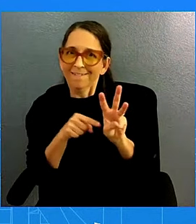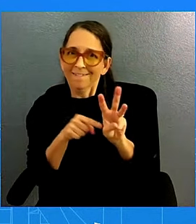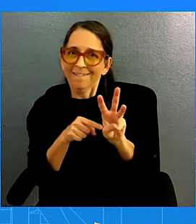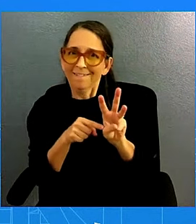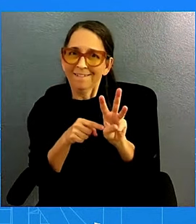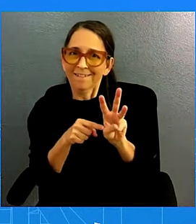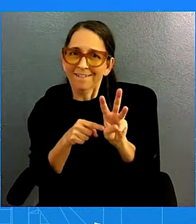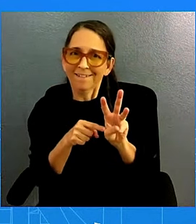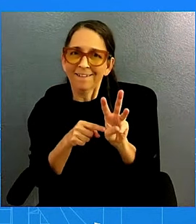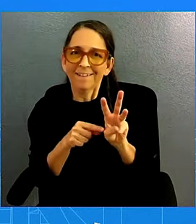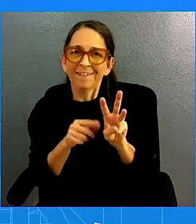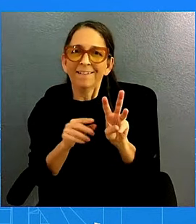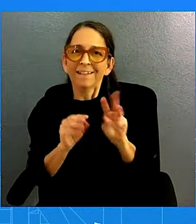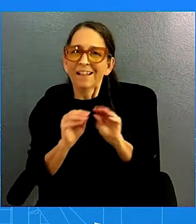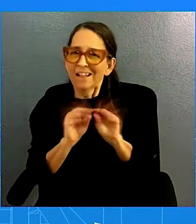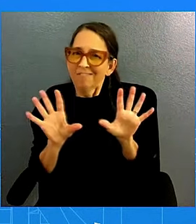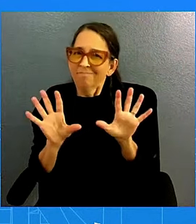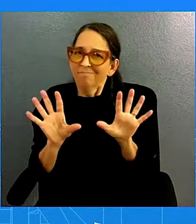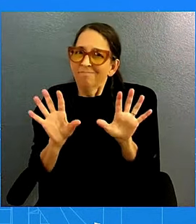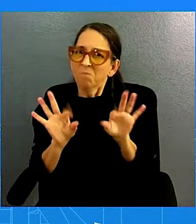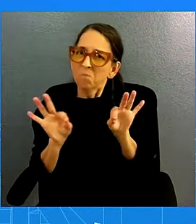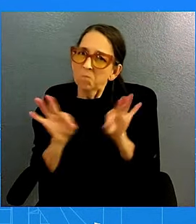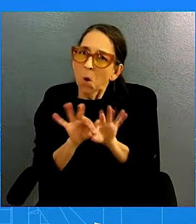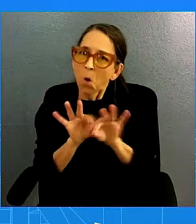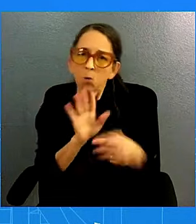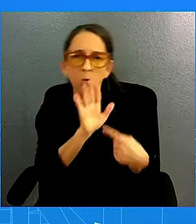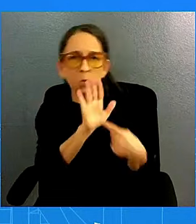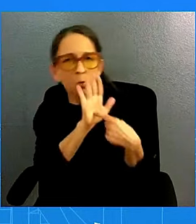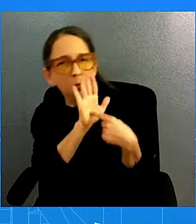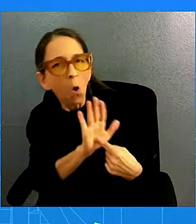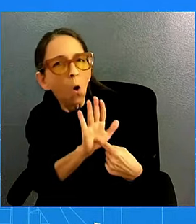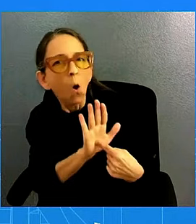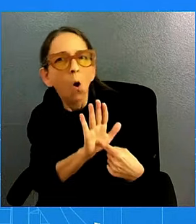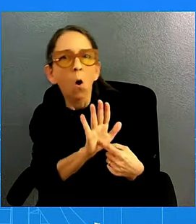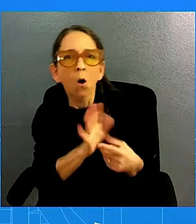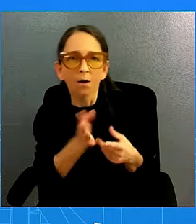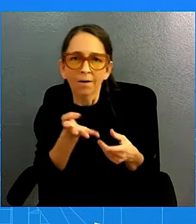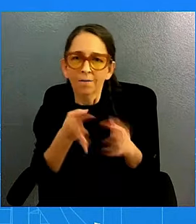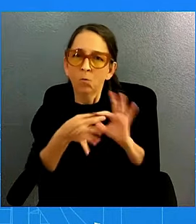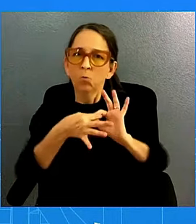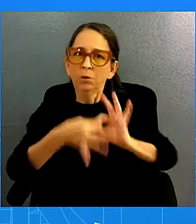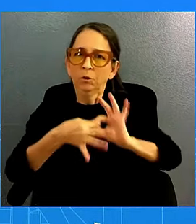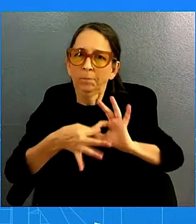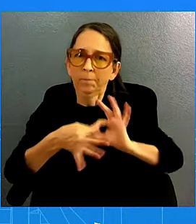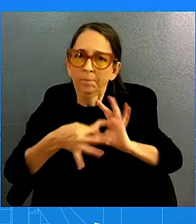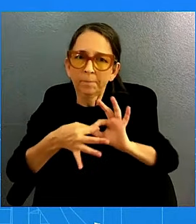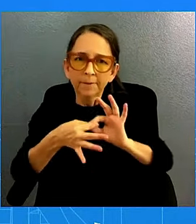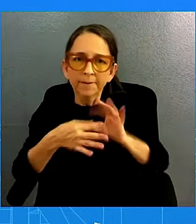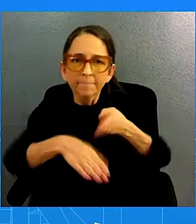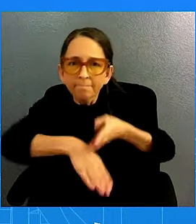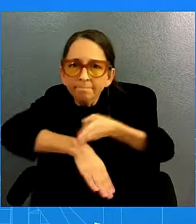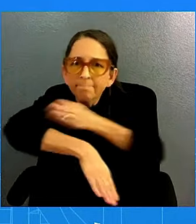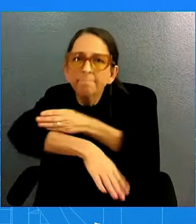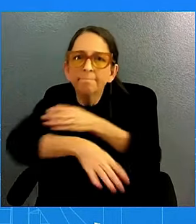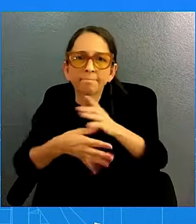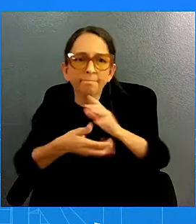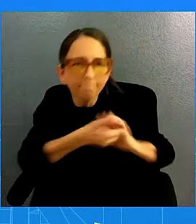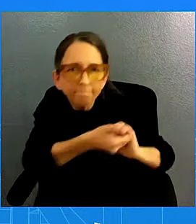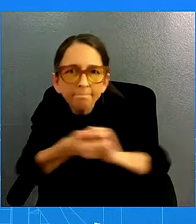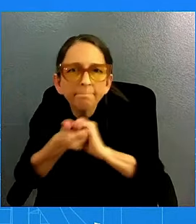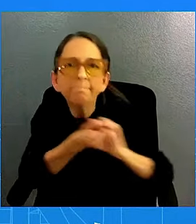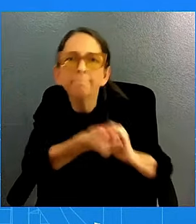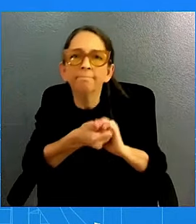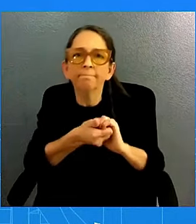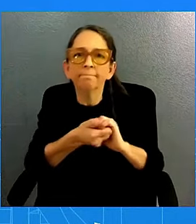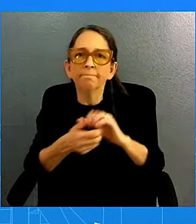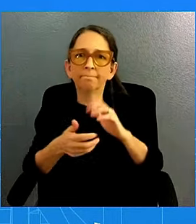that relationship, those relationships, has grown. It's important to show how much the President really focuses on foreign policy. And I think that's